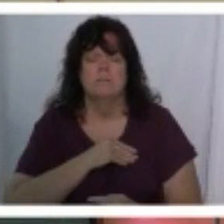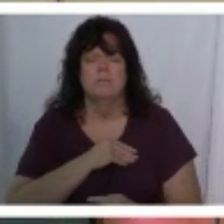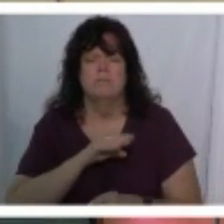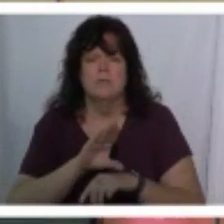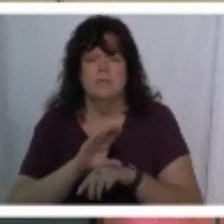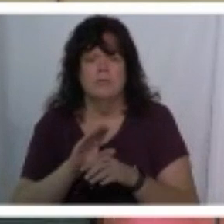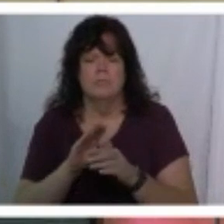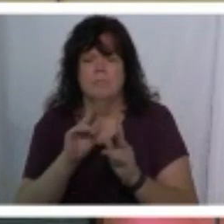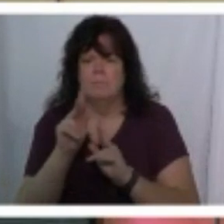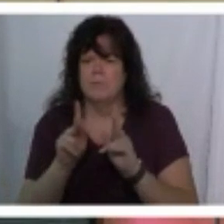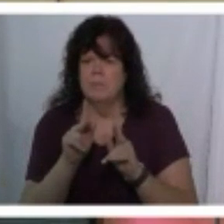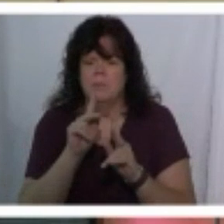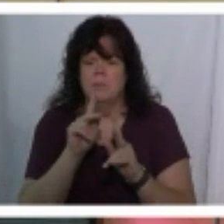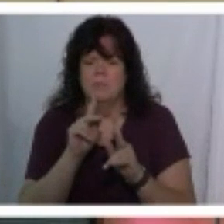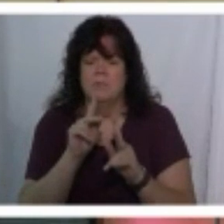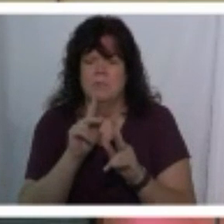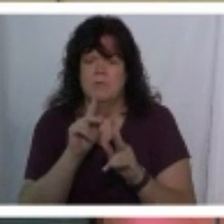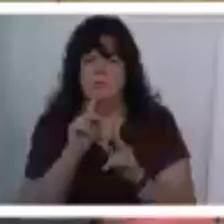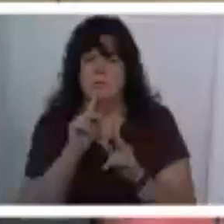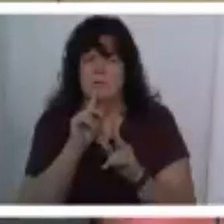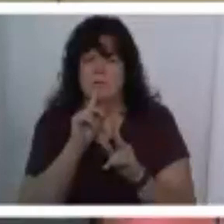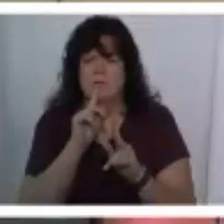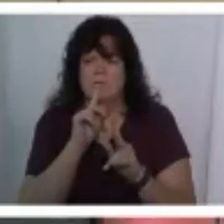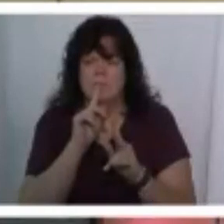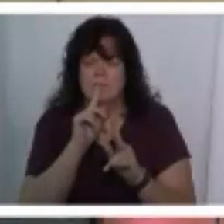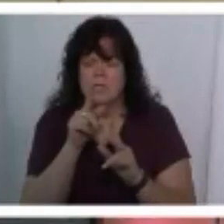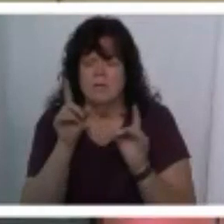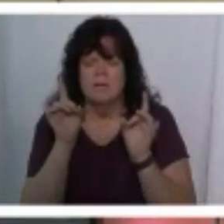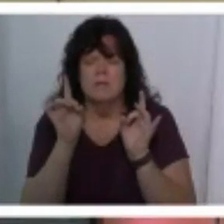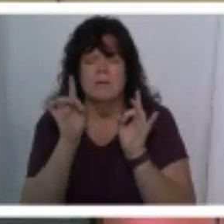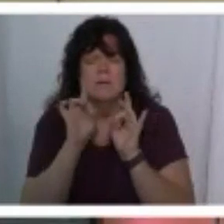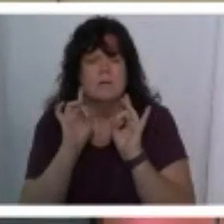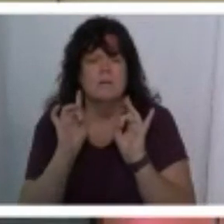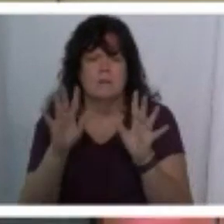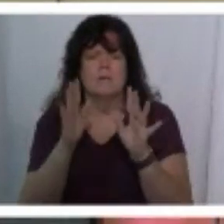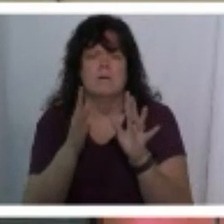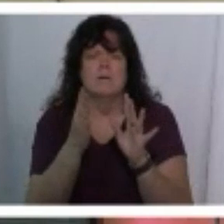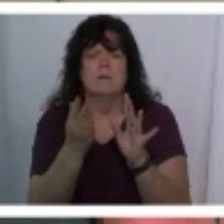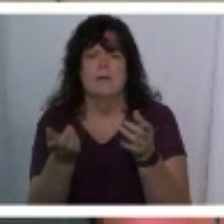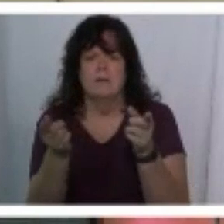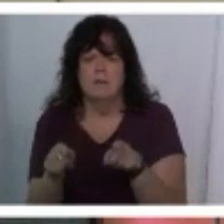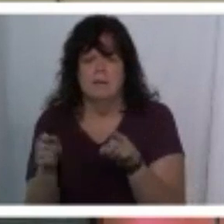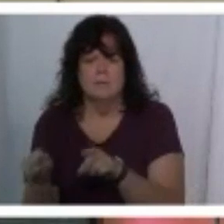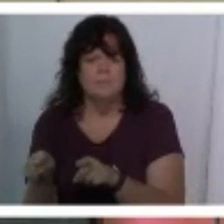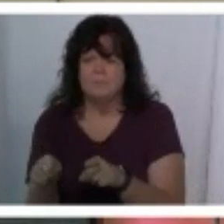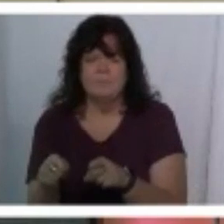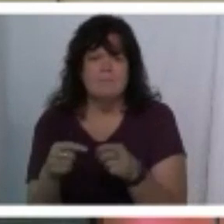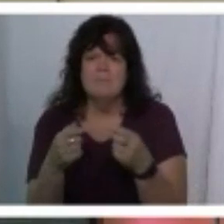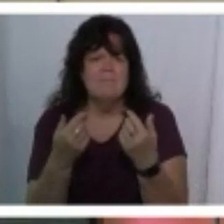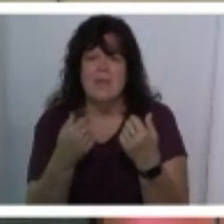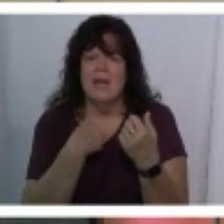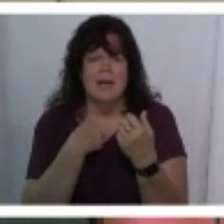really devastating i mean devastating and um decided i was done i didn't need the church i was getting